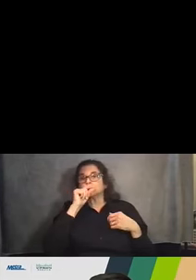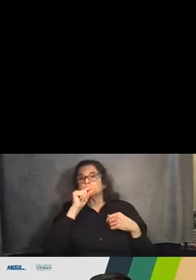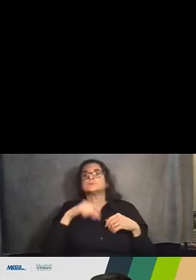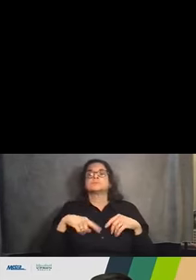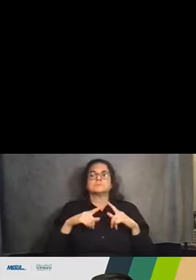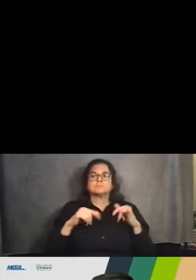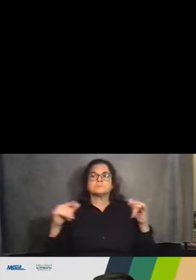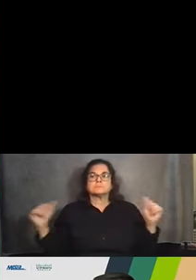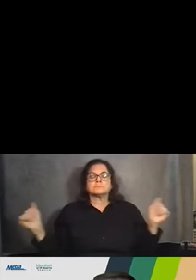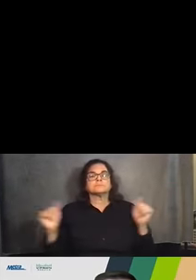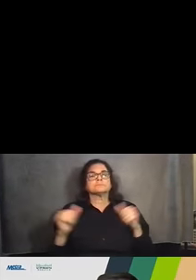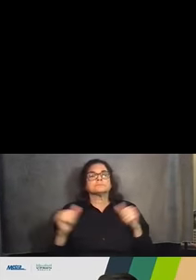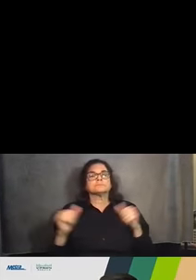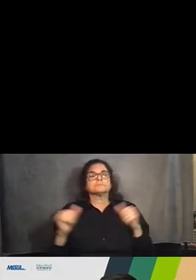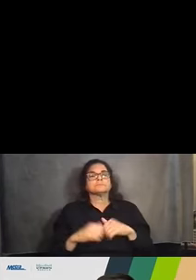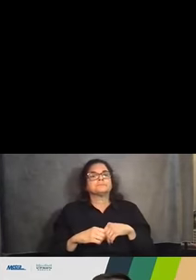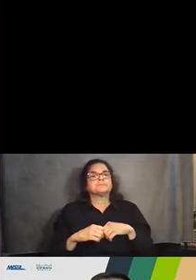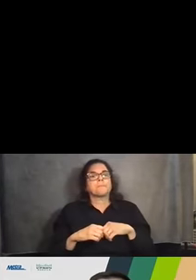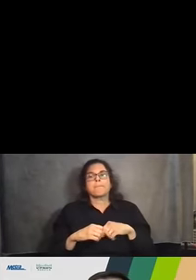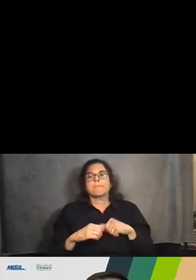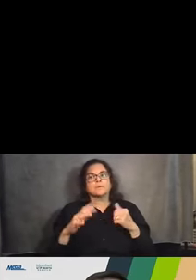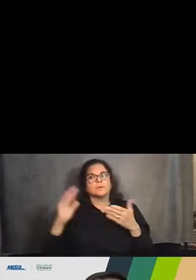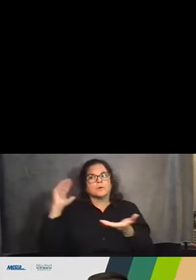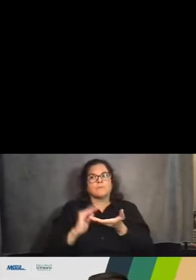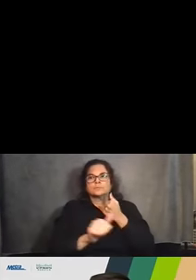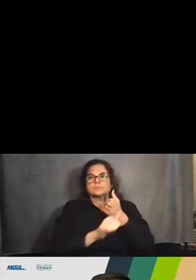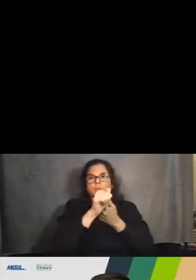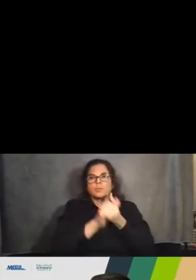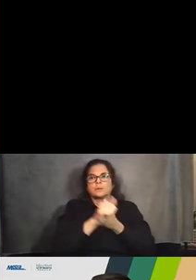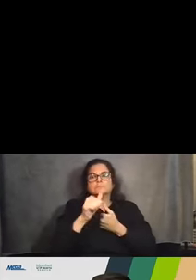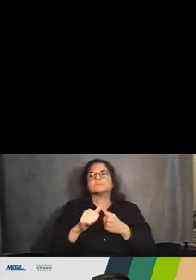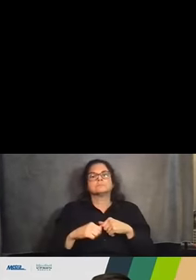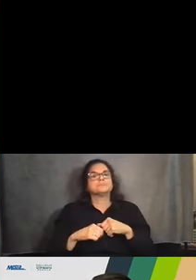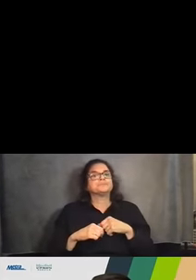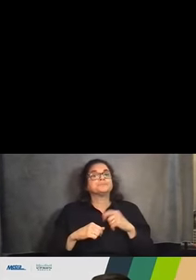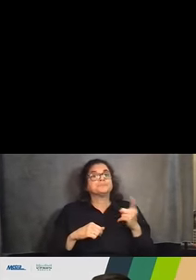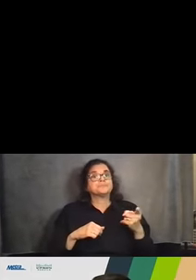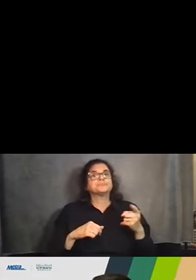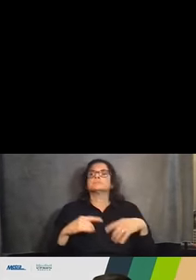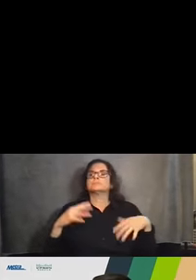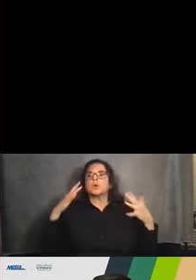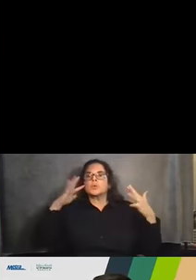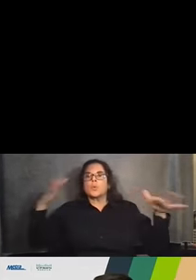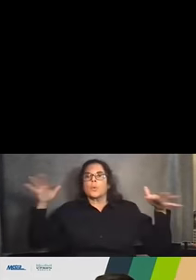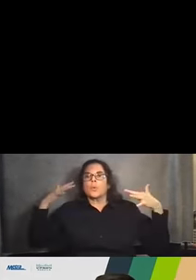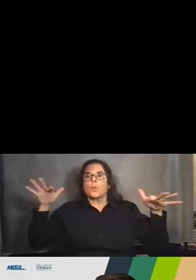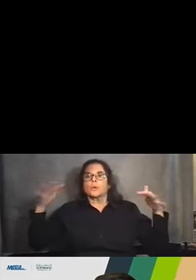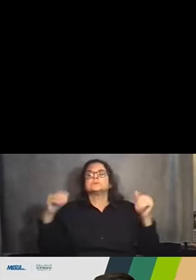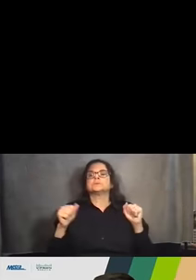The the next slide we'll talk a little bit about the noise and vibration analysis. During the registration we did receive several questions about this,